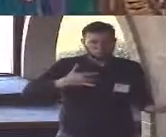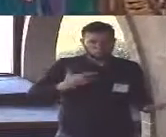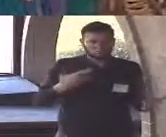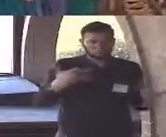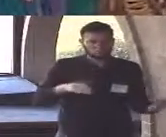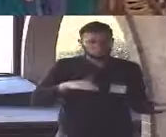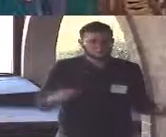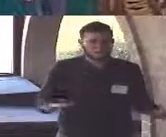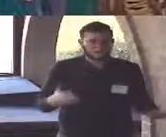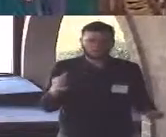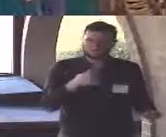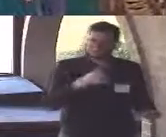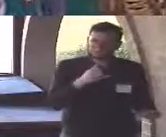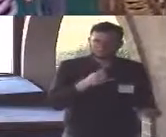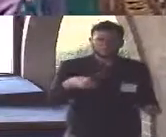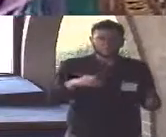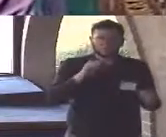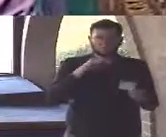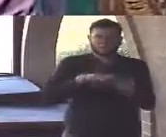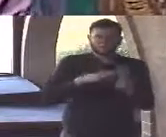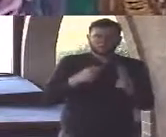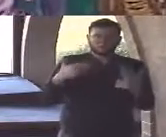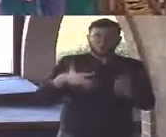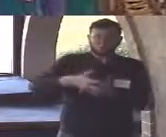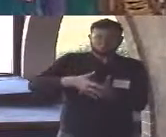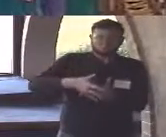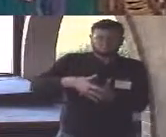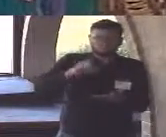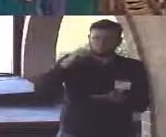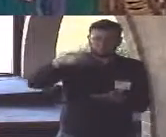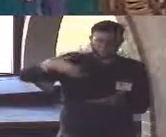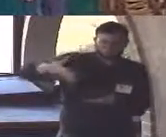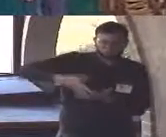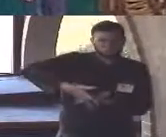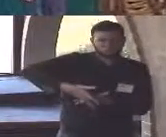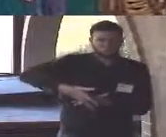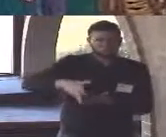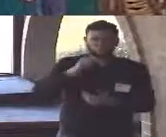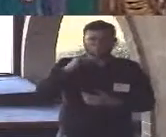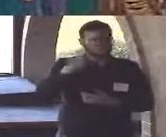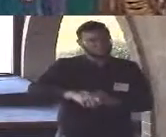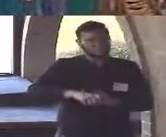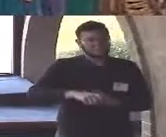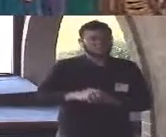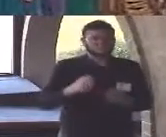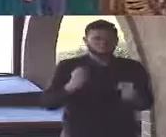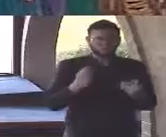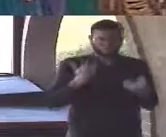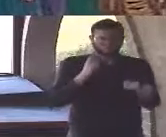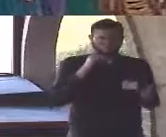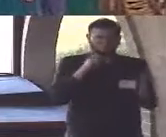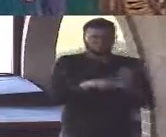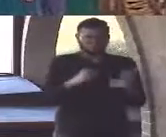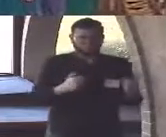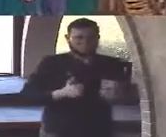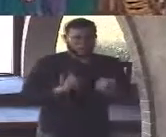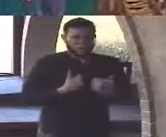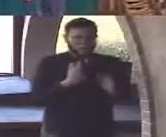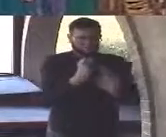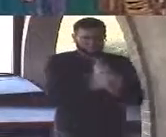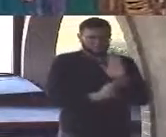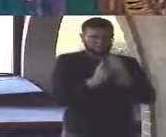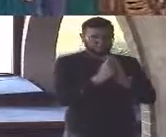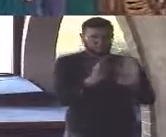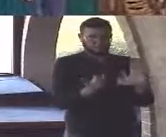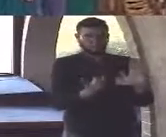in a post-modern age and cultural rules and expectations have transformed the way that we human beings